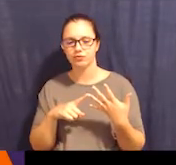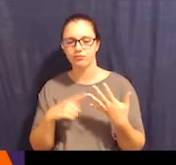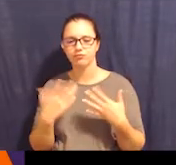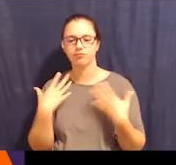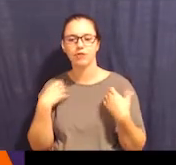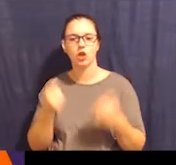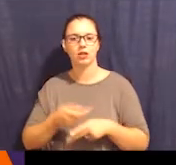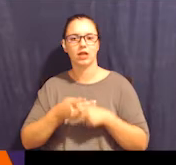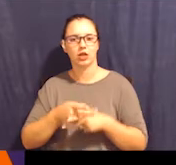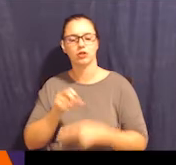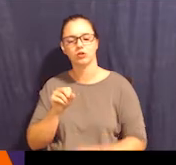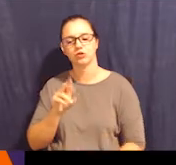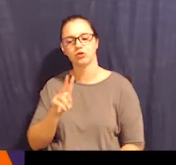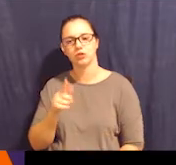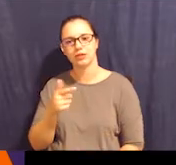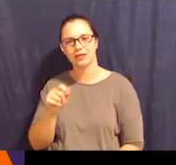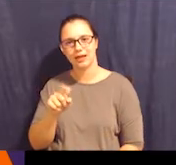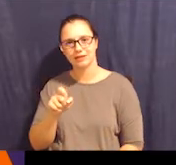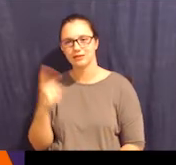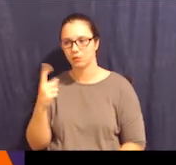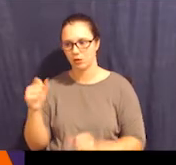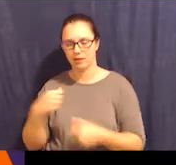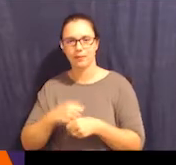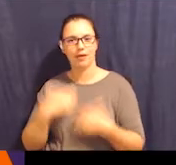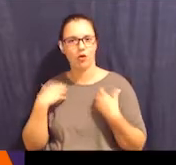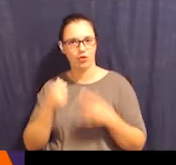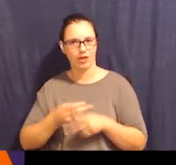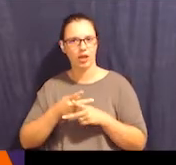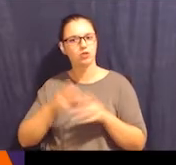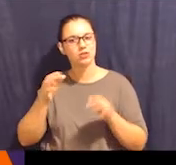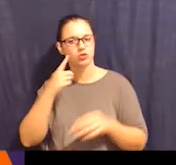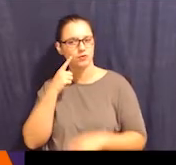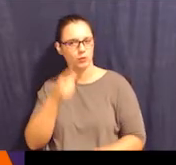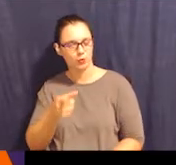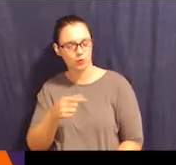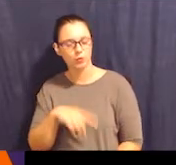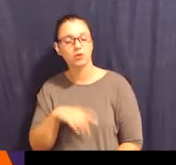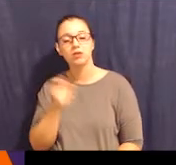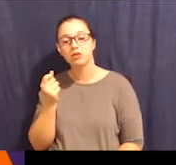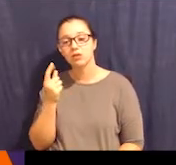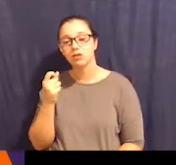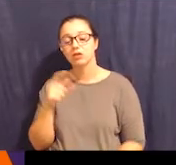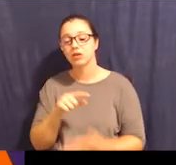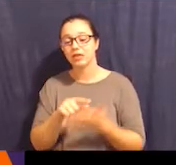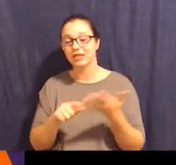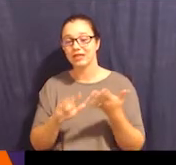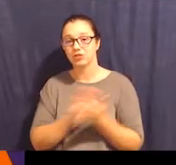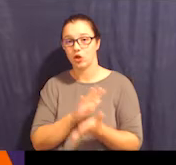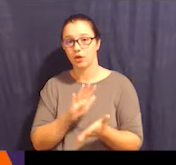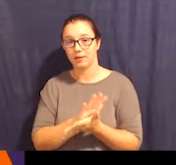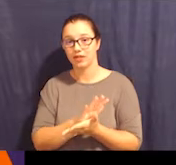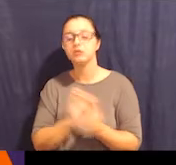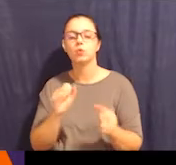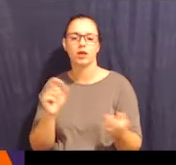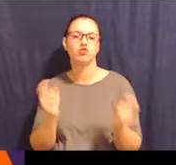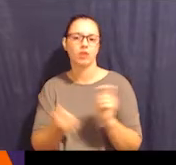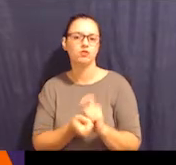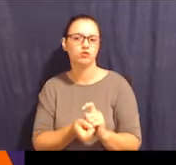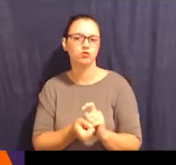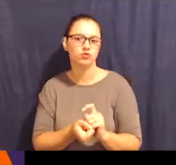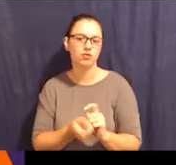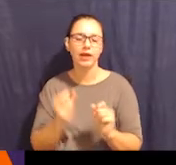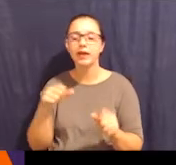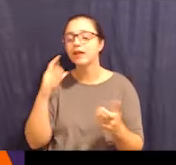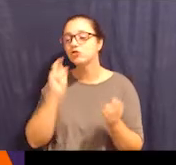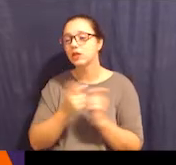Then we go down to healthcare surrogate where you can allow someone to make healthcare decisions for you. And these are documents that are changeable,